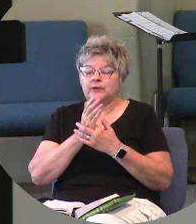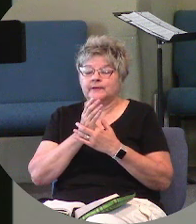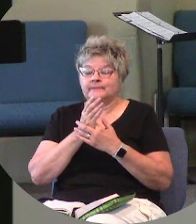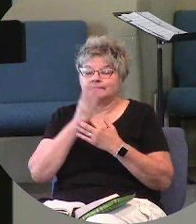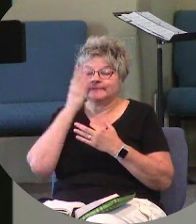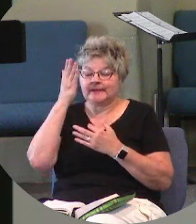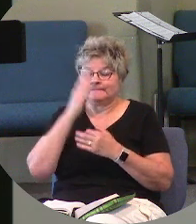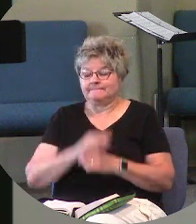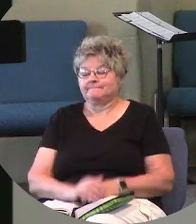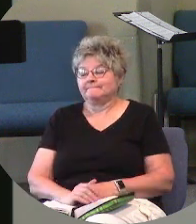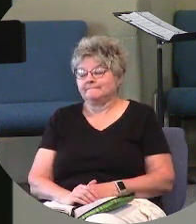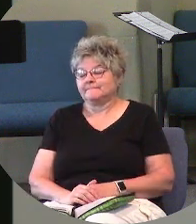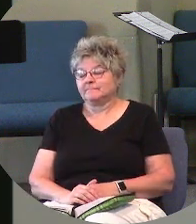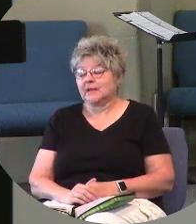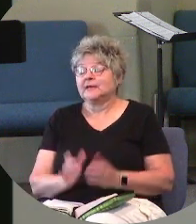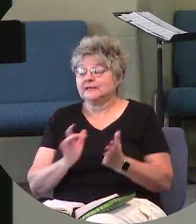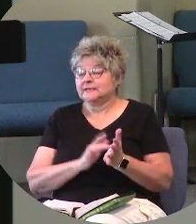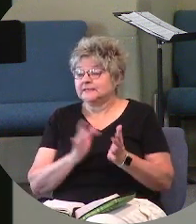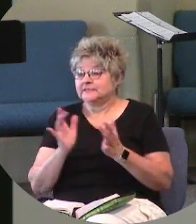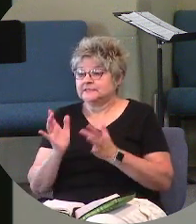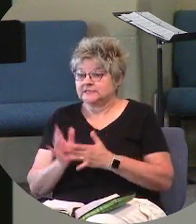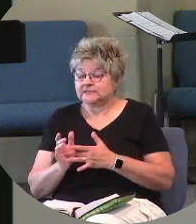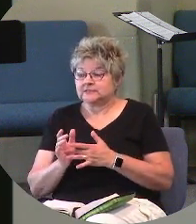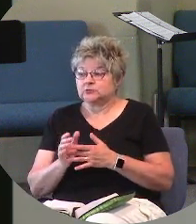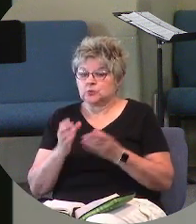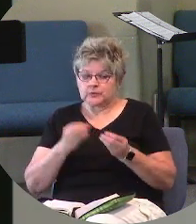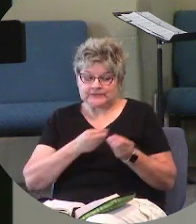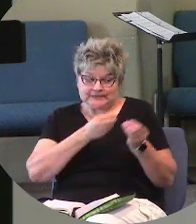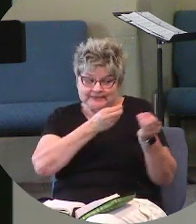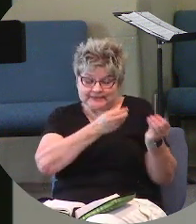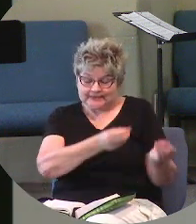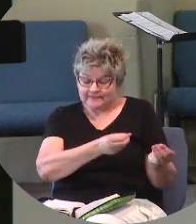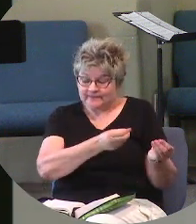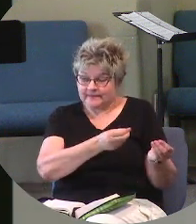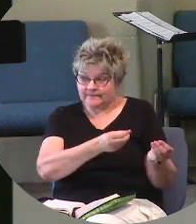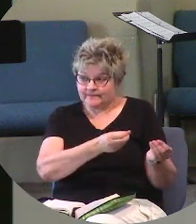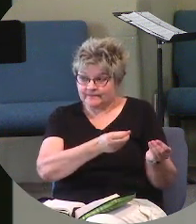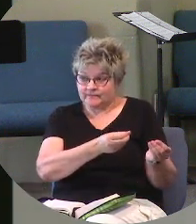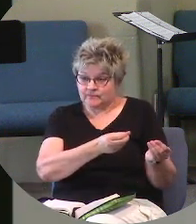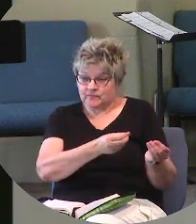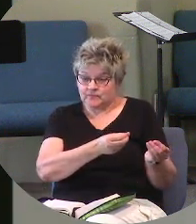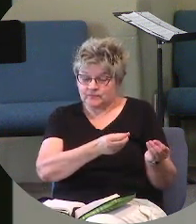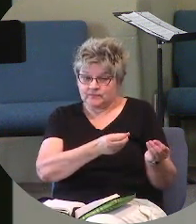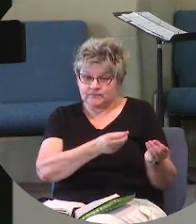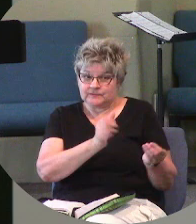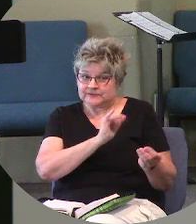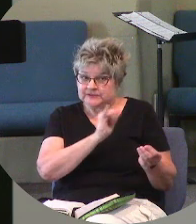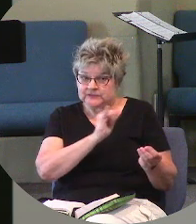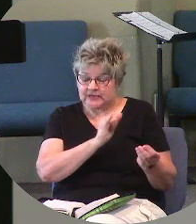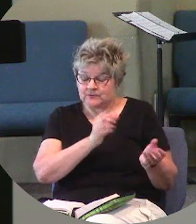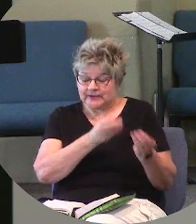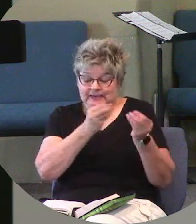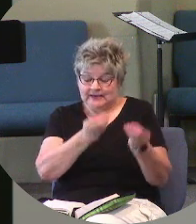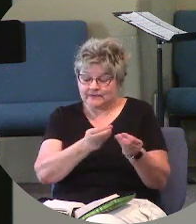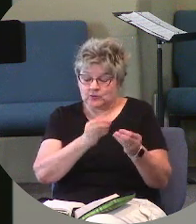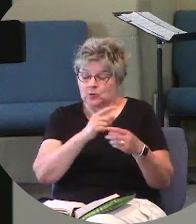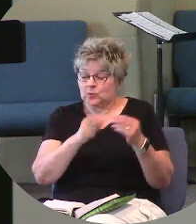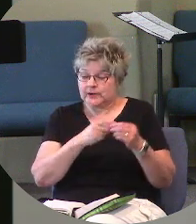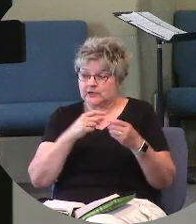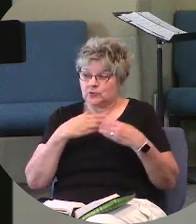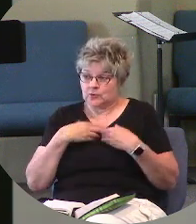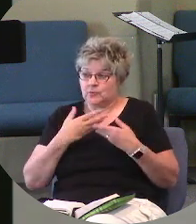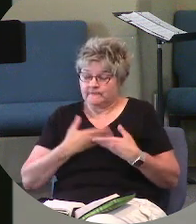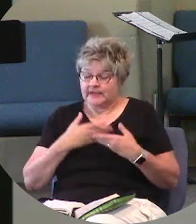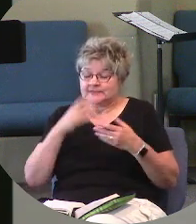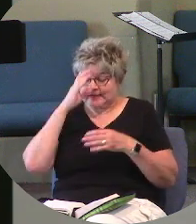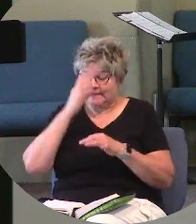right? So Jesus was imparting to this woman just what he imparted to you when you professed faith in Christ, if you're a